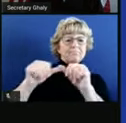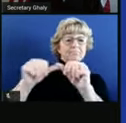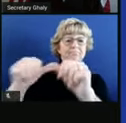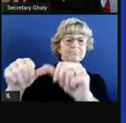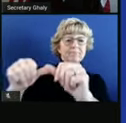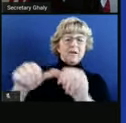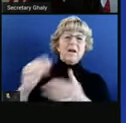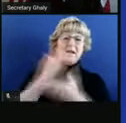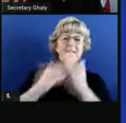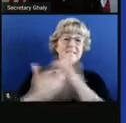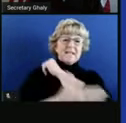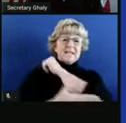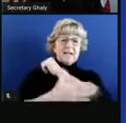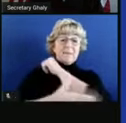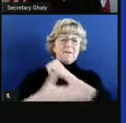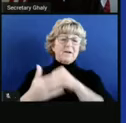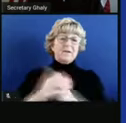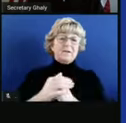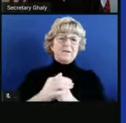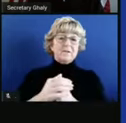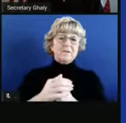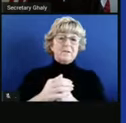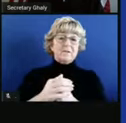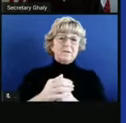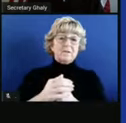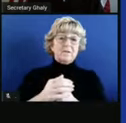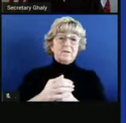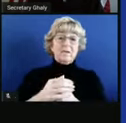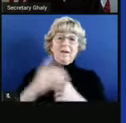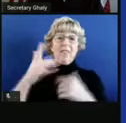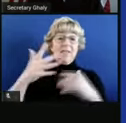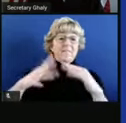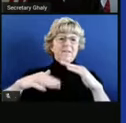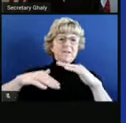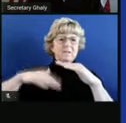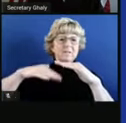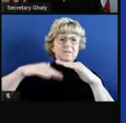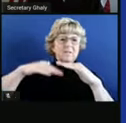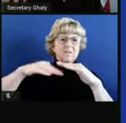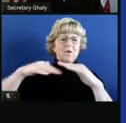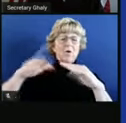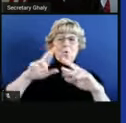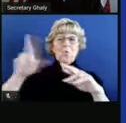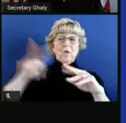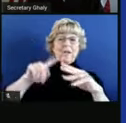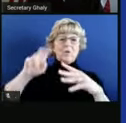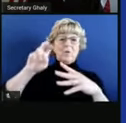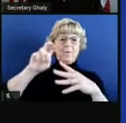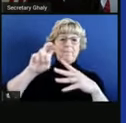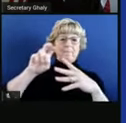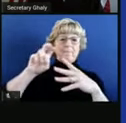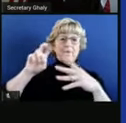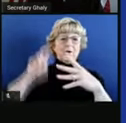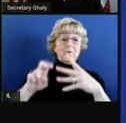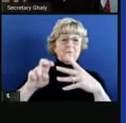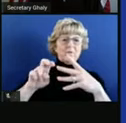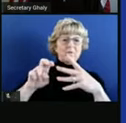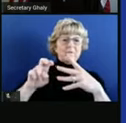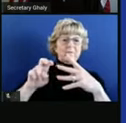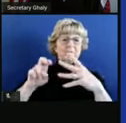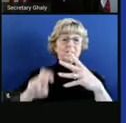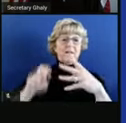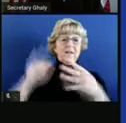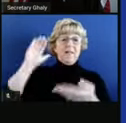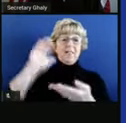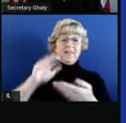actually have met the threshold metrics to move to a less restrictive